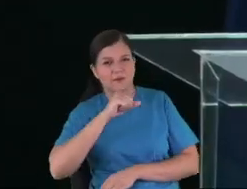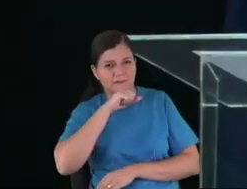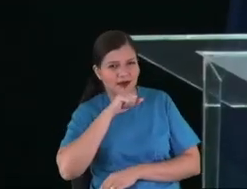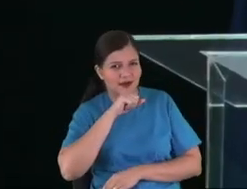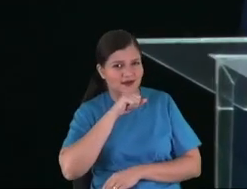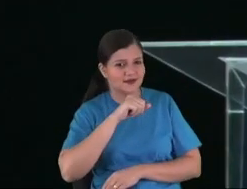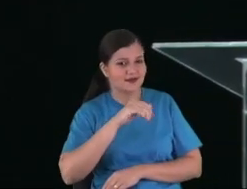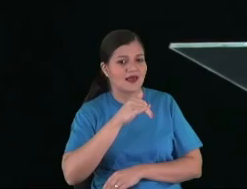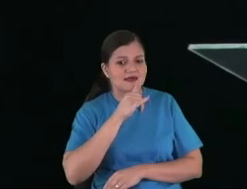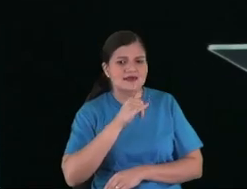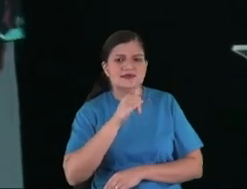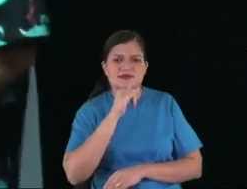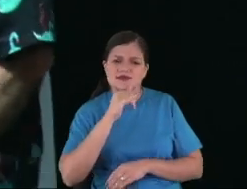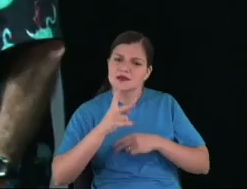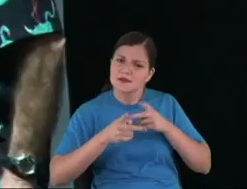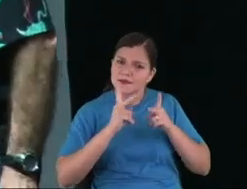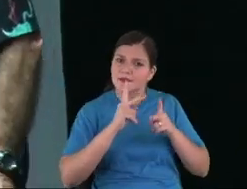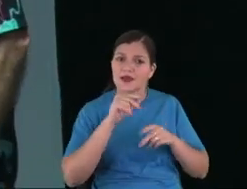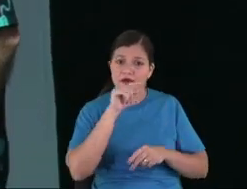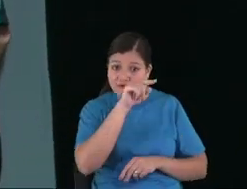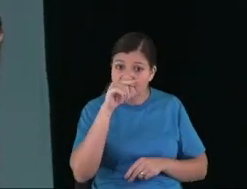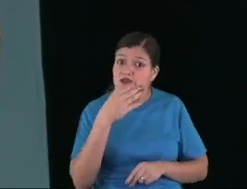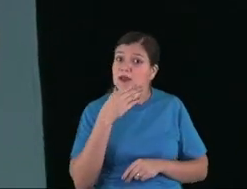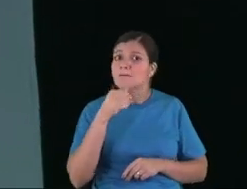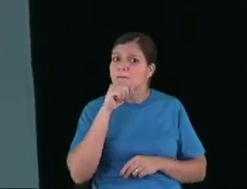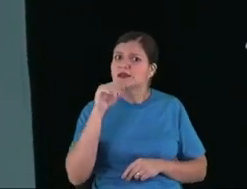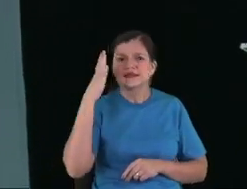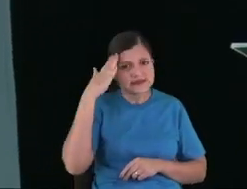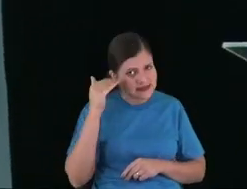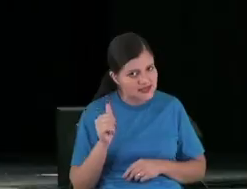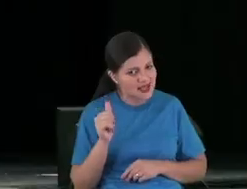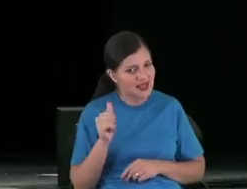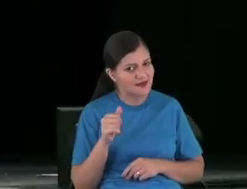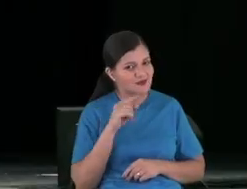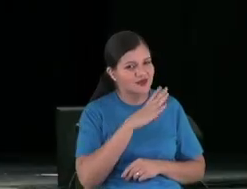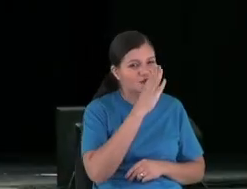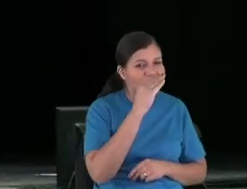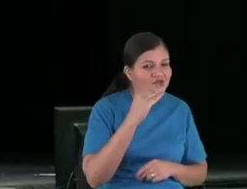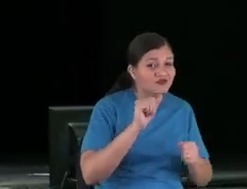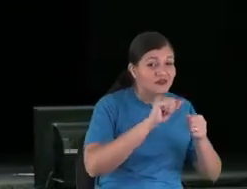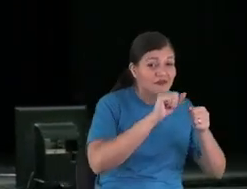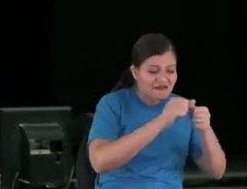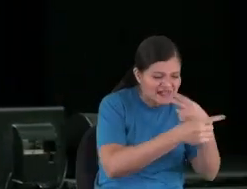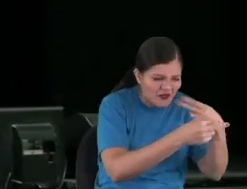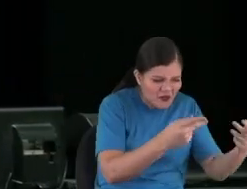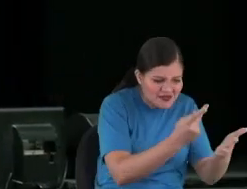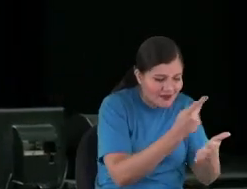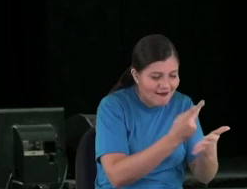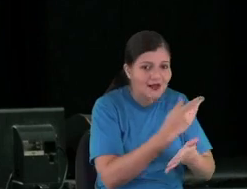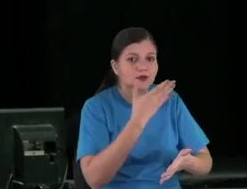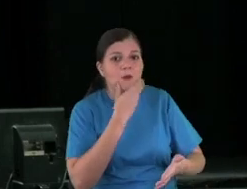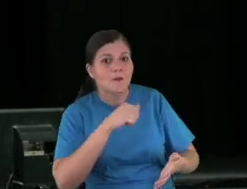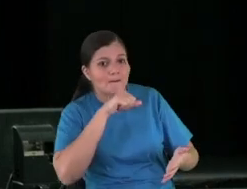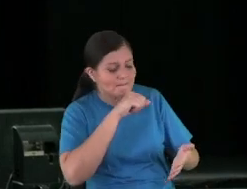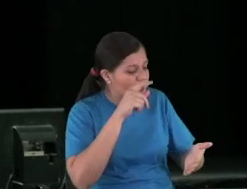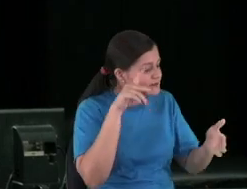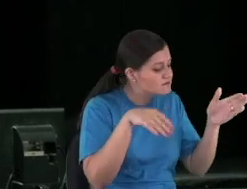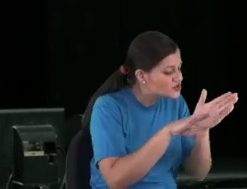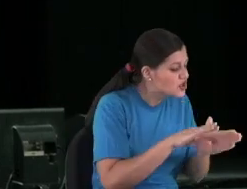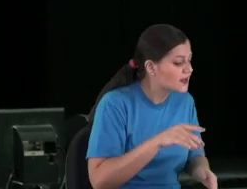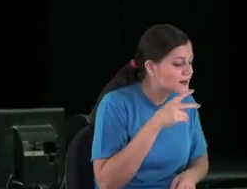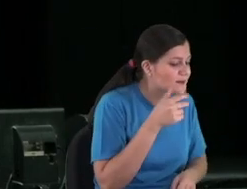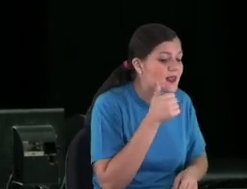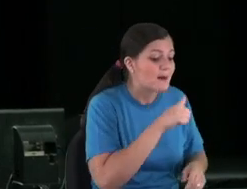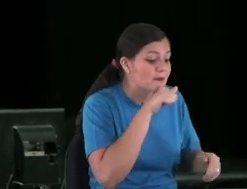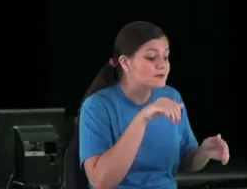That's example after example. If you are dead, you know it. If your kid here makes some bad thing, you